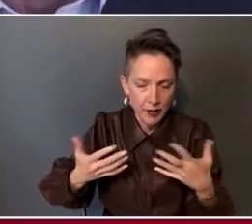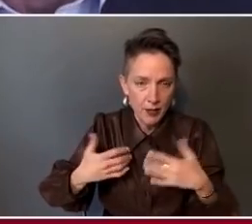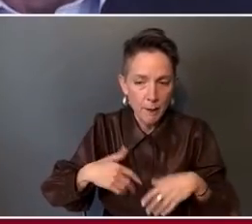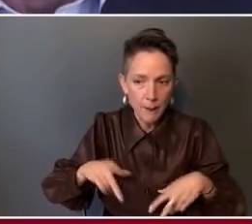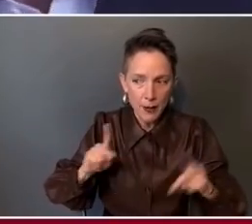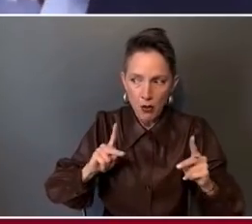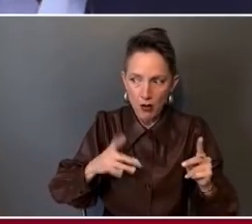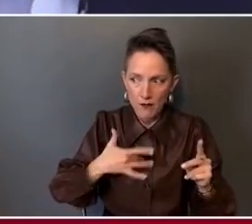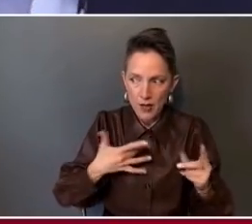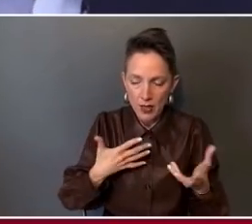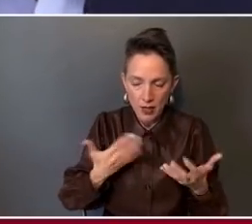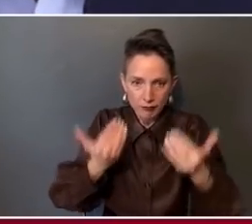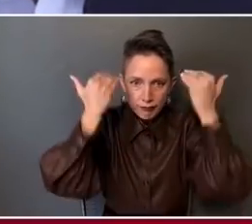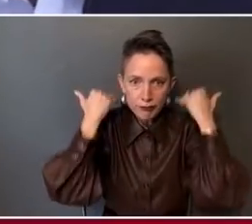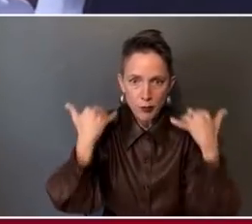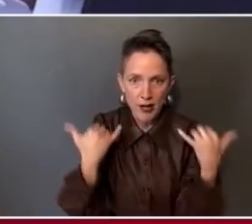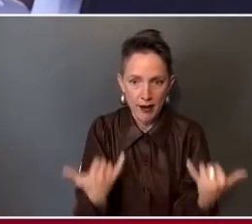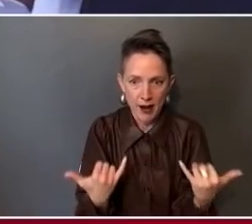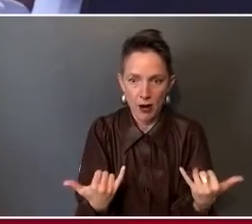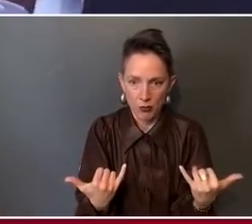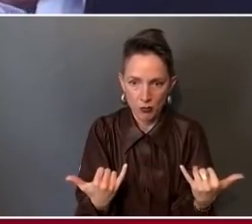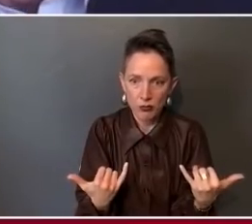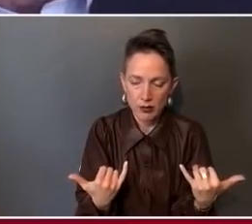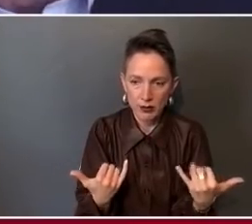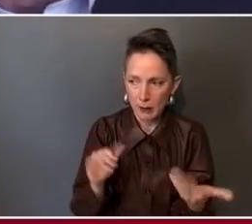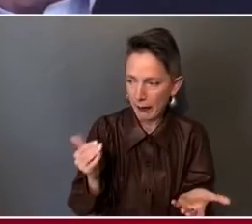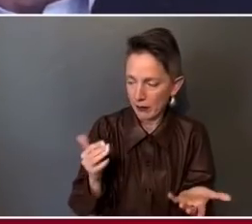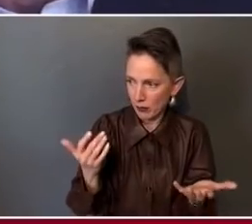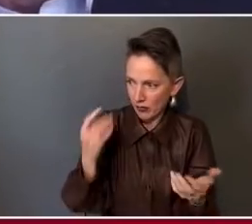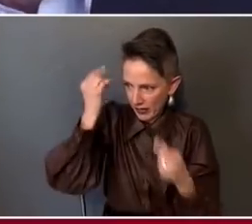state that they're in right now relative to the last year and a half?